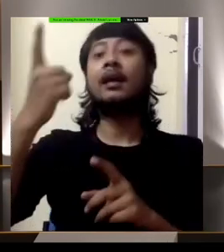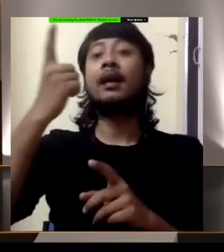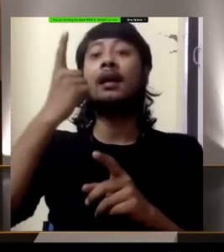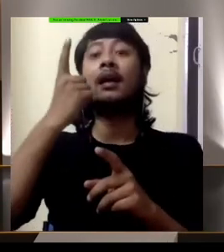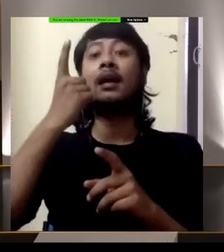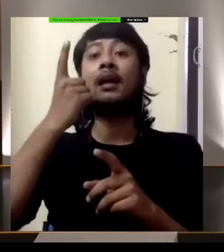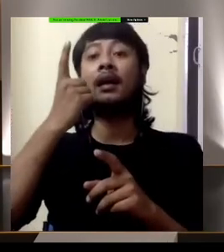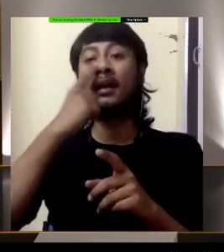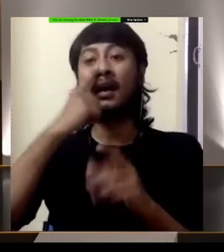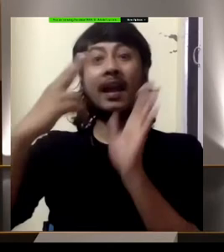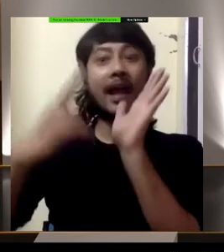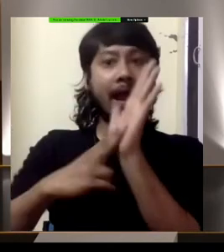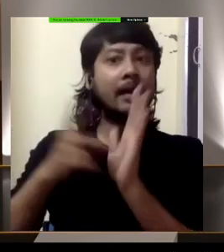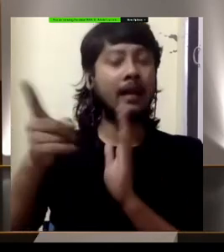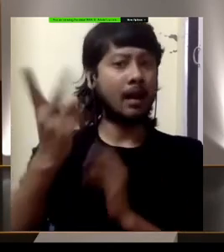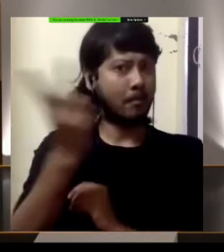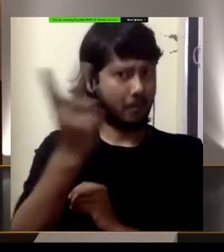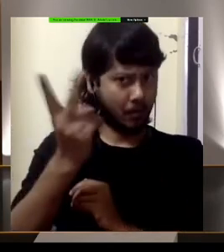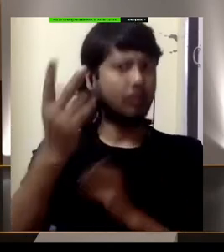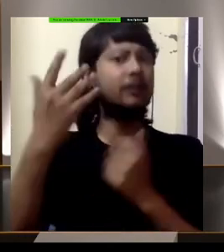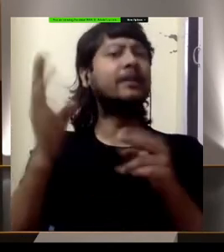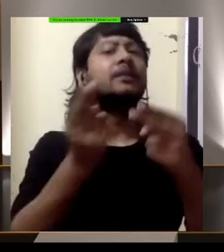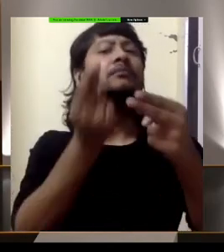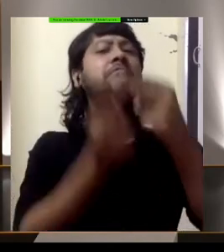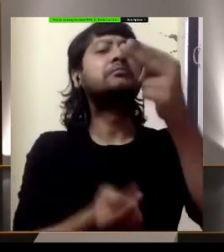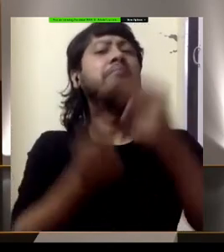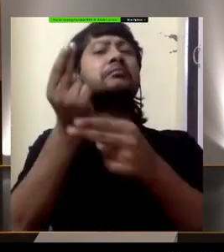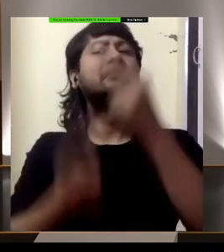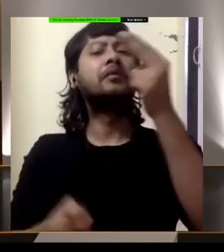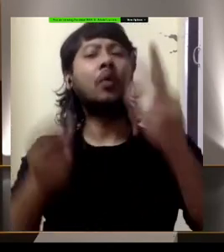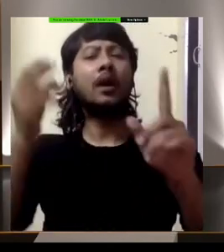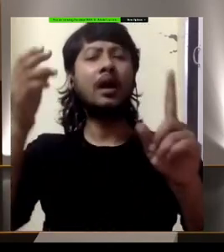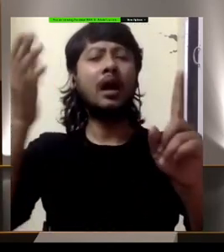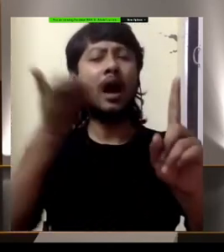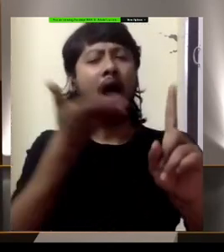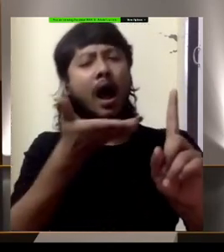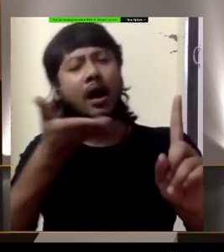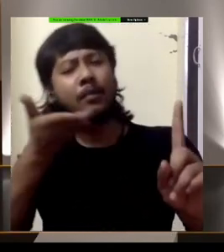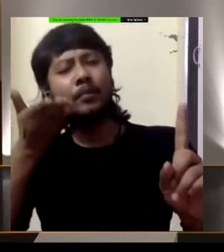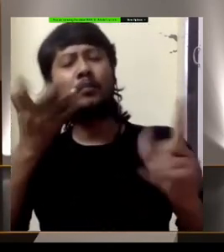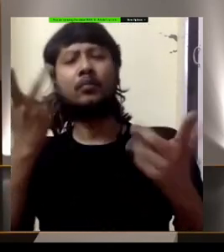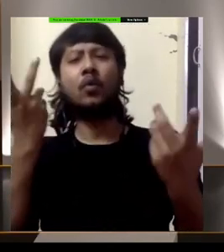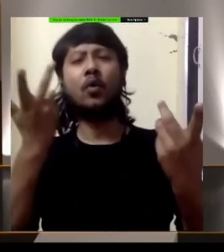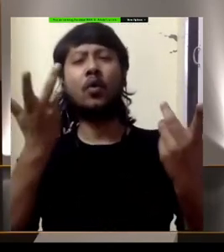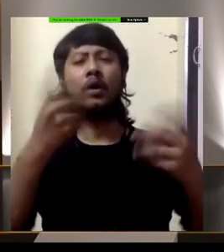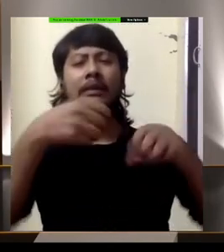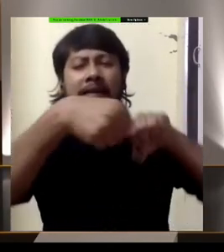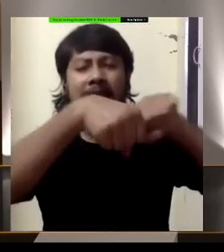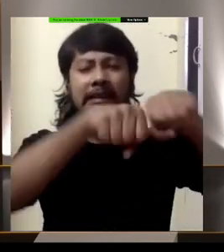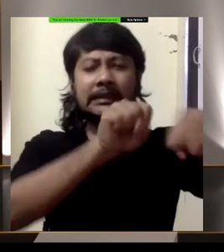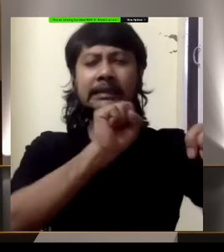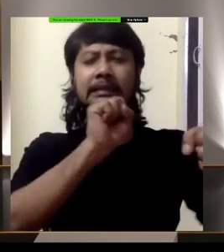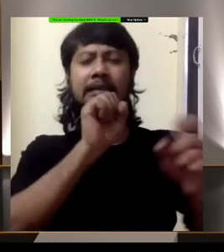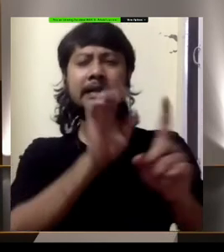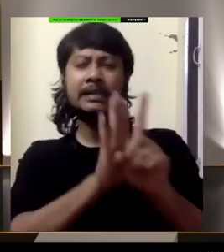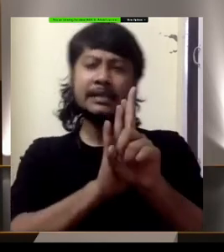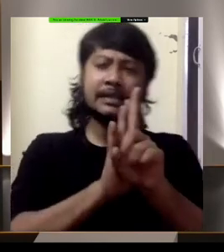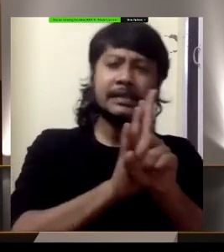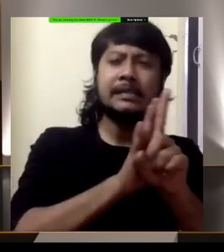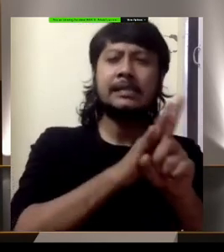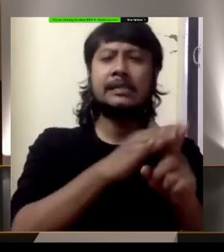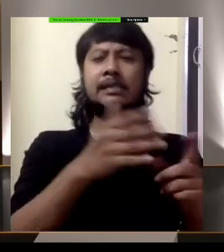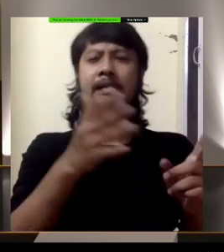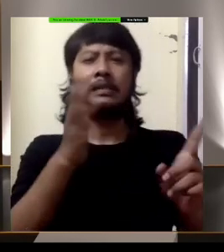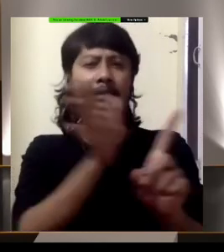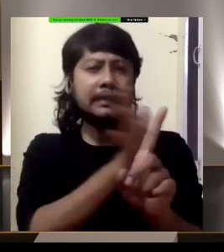issue of abuse and exploitation as the context of mental health morbidity and